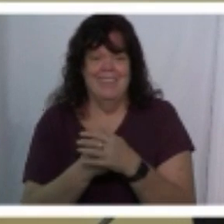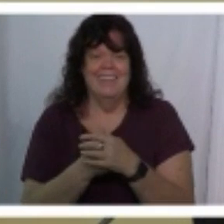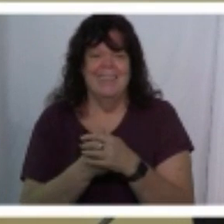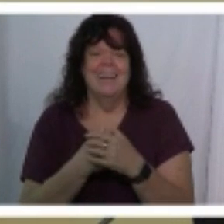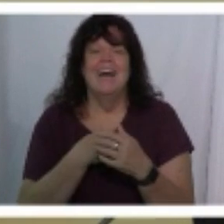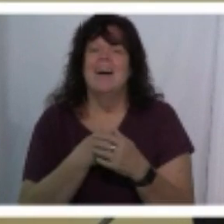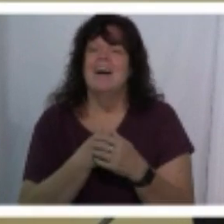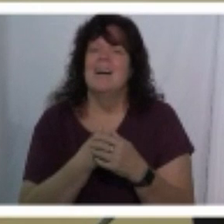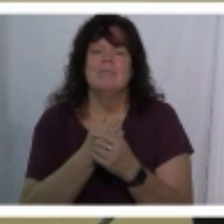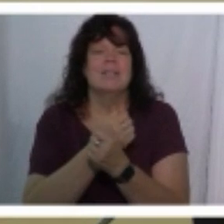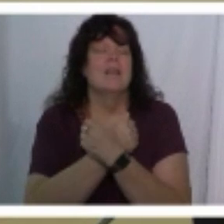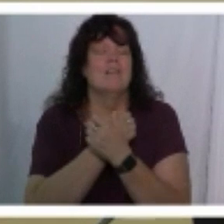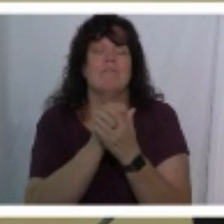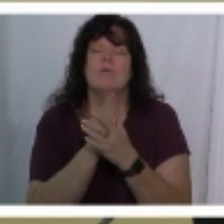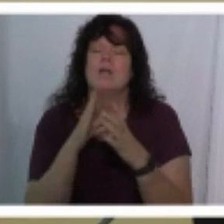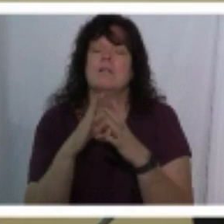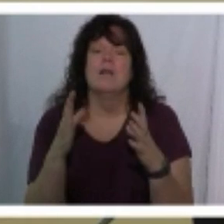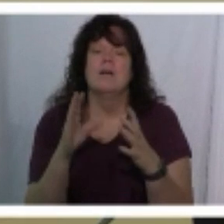i have been loved through a lot of crap